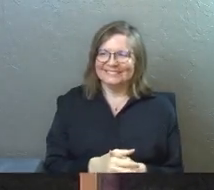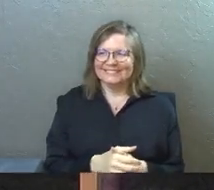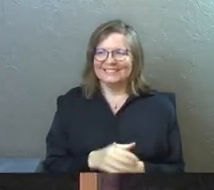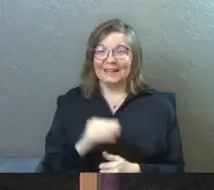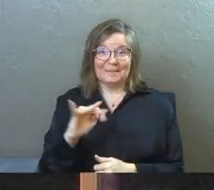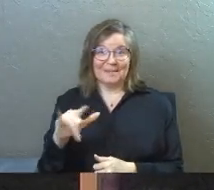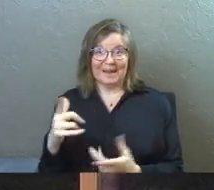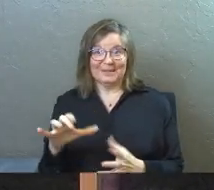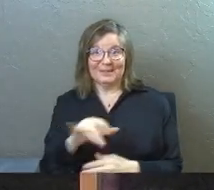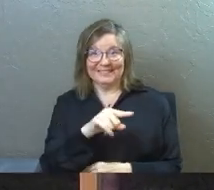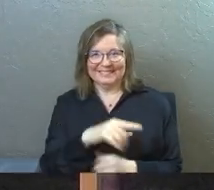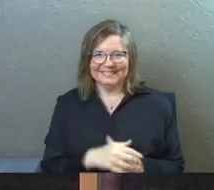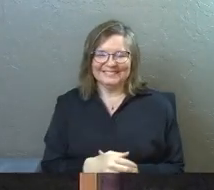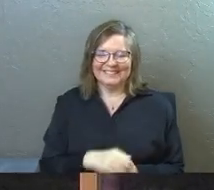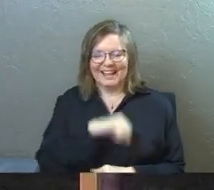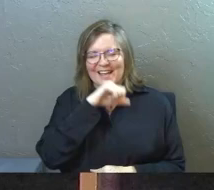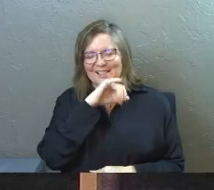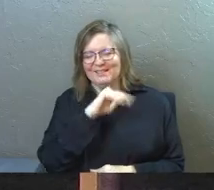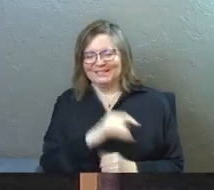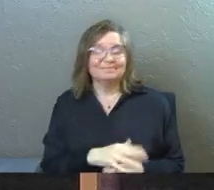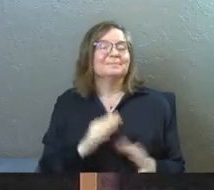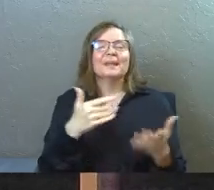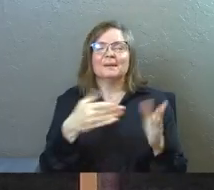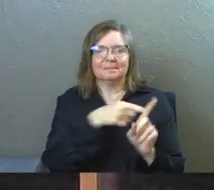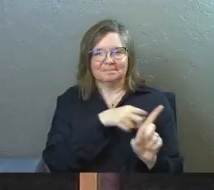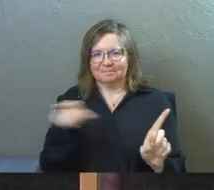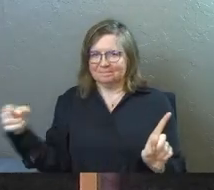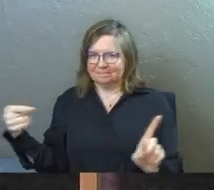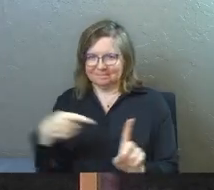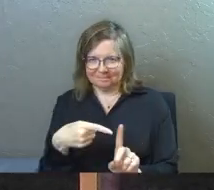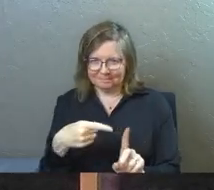Michael will do it though. I love it. Anyway,